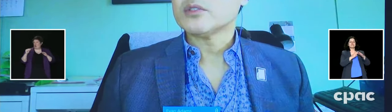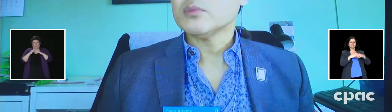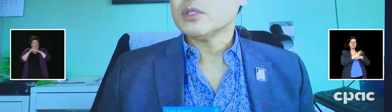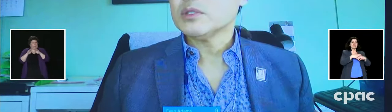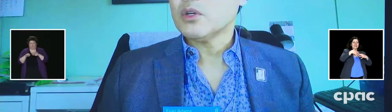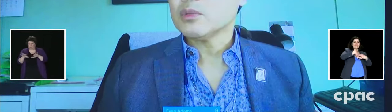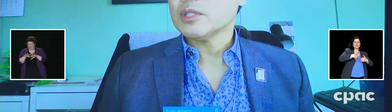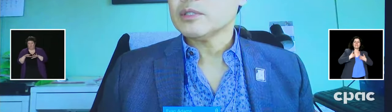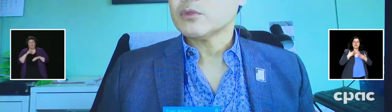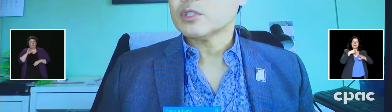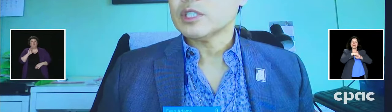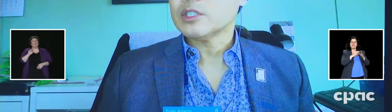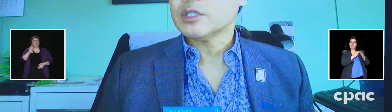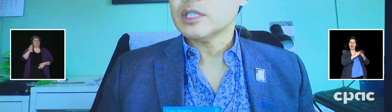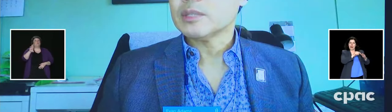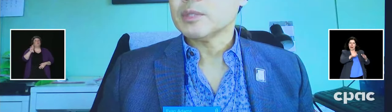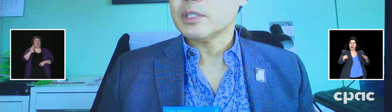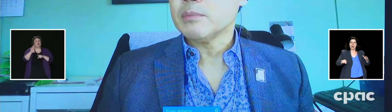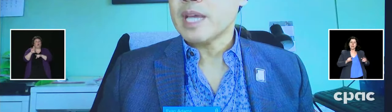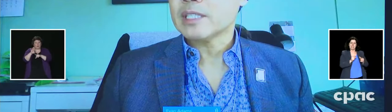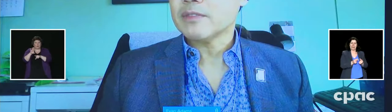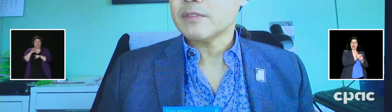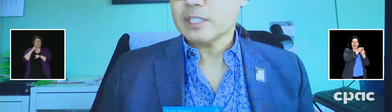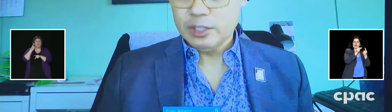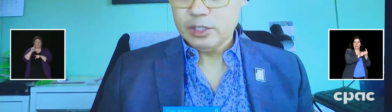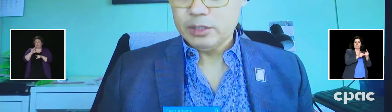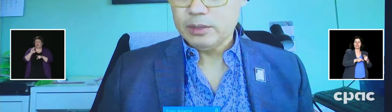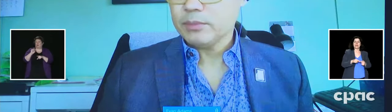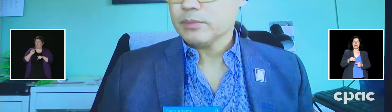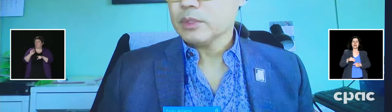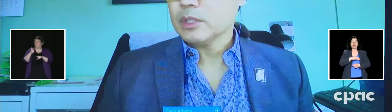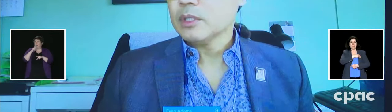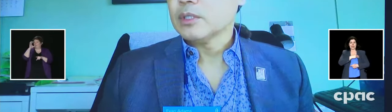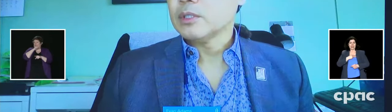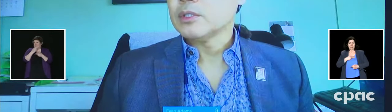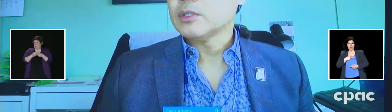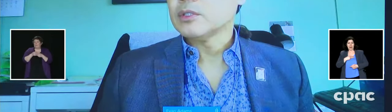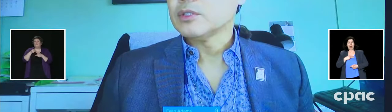In Manitoba, Long Plain First Nations has begun mass vaccination.